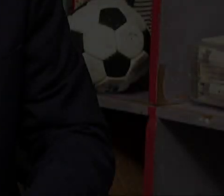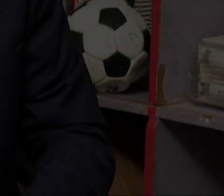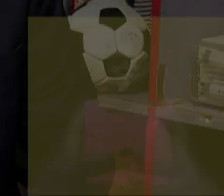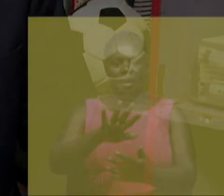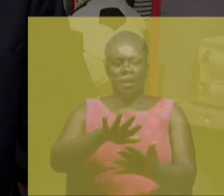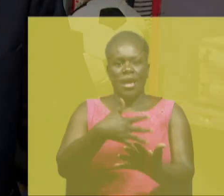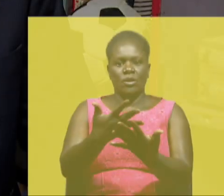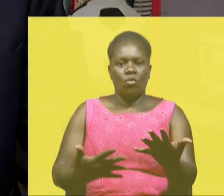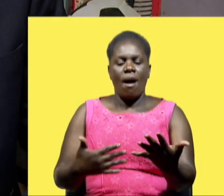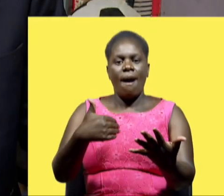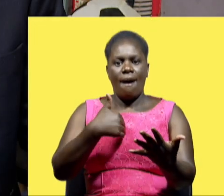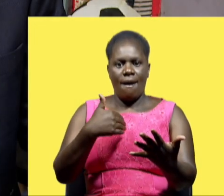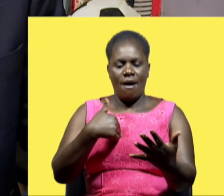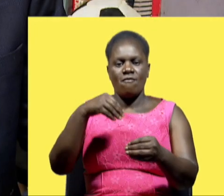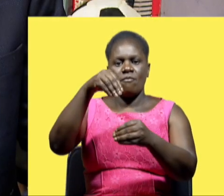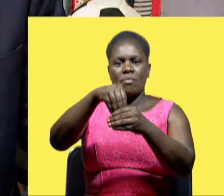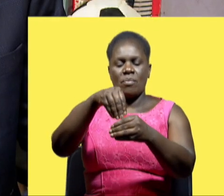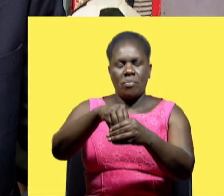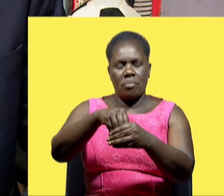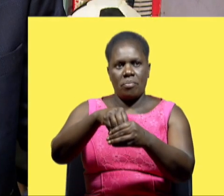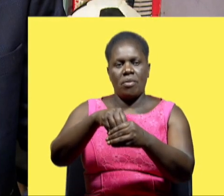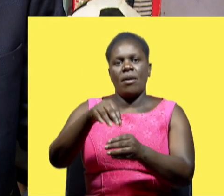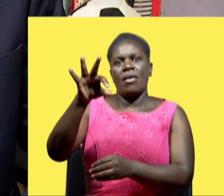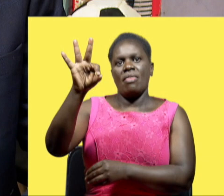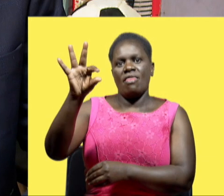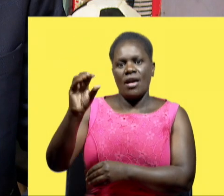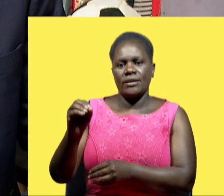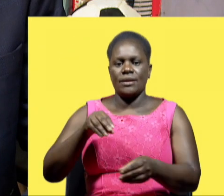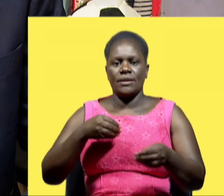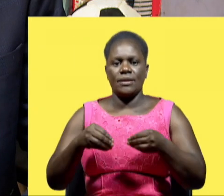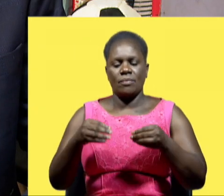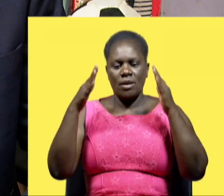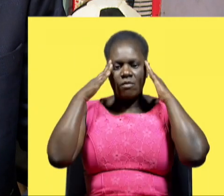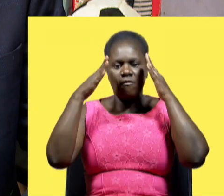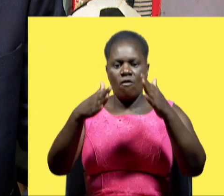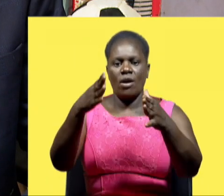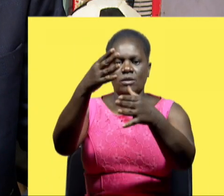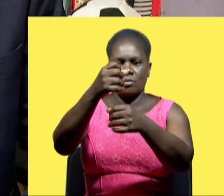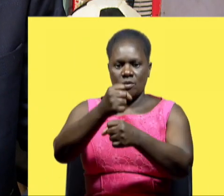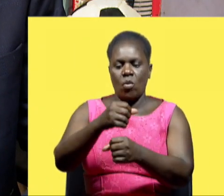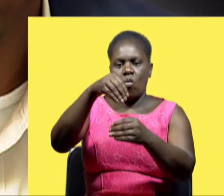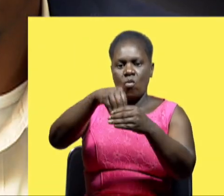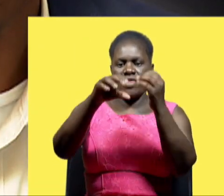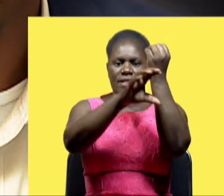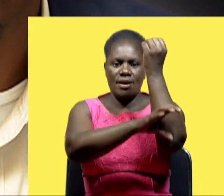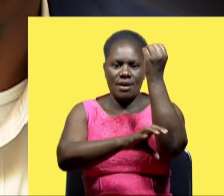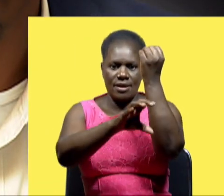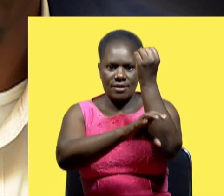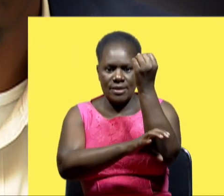We are a network comprising of close to 30 disability focused organizations in the country